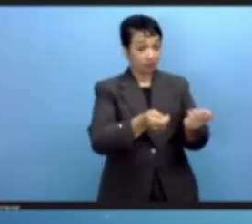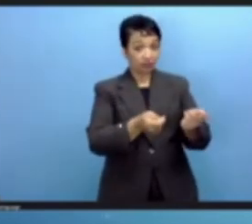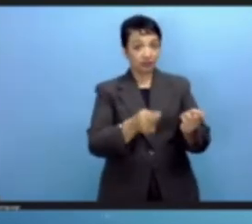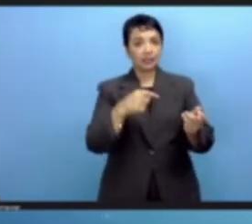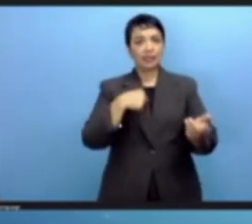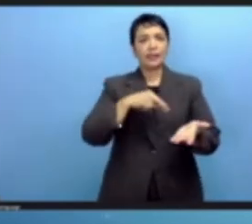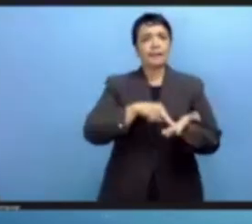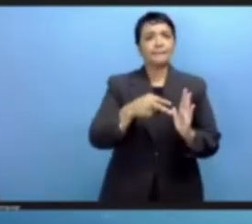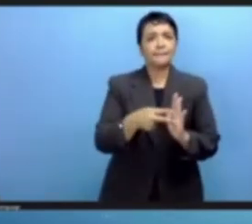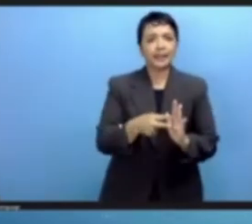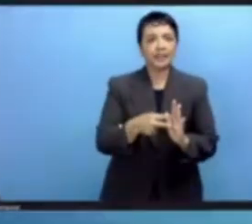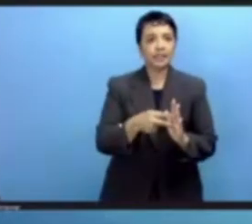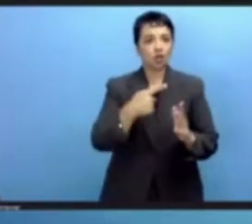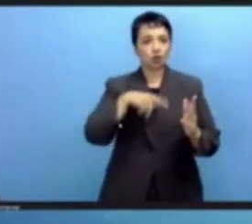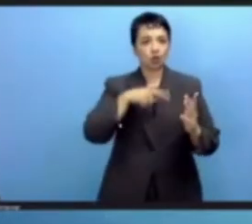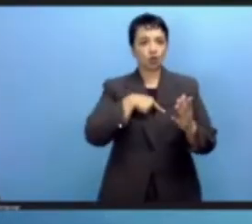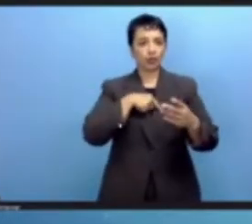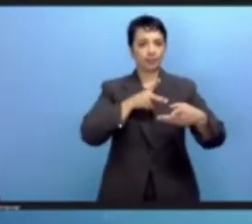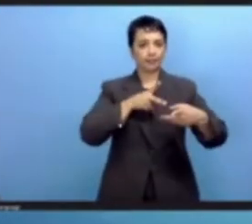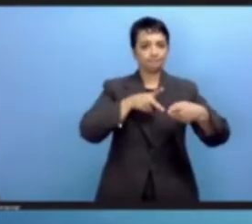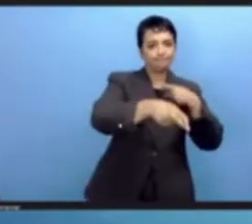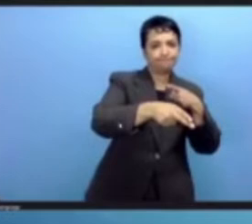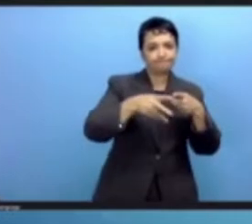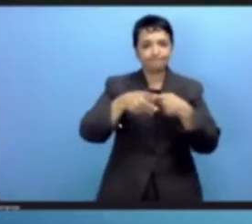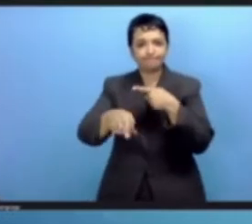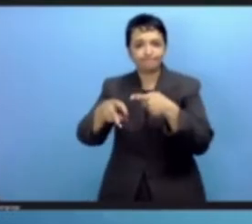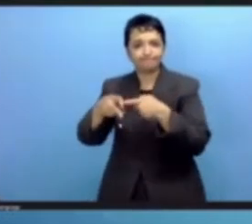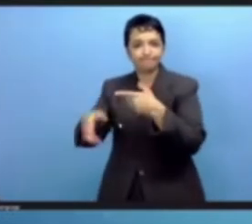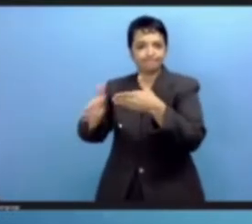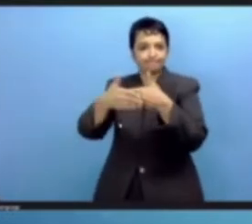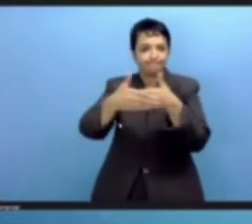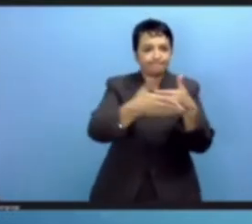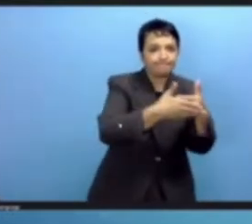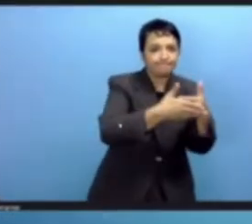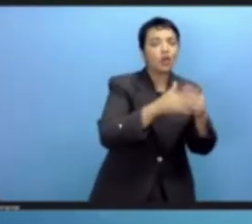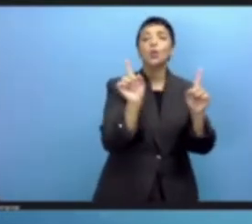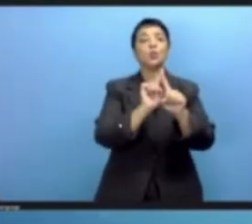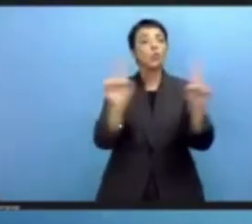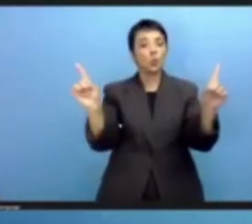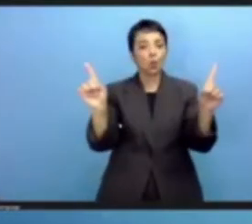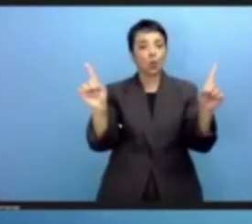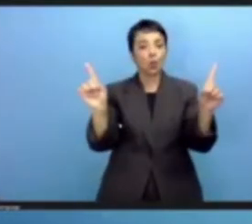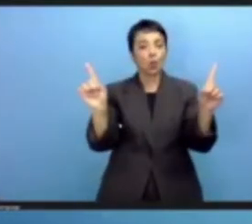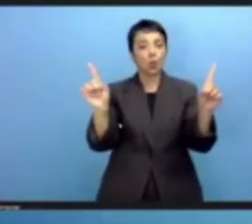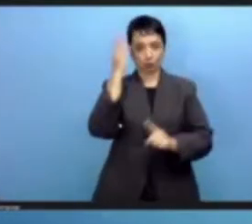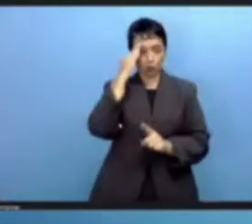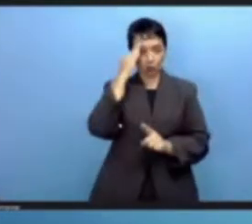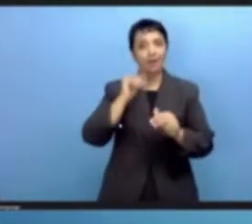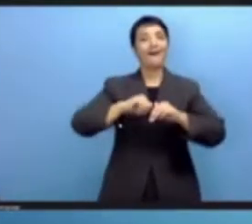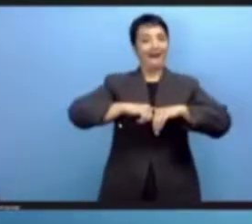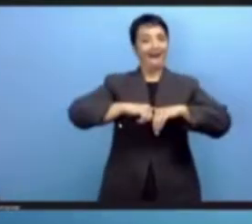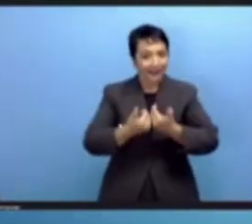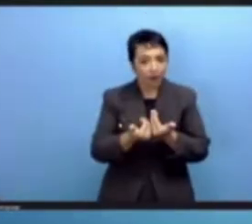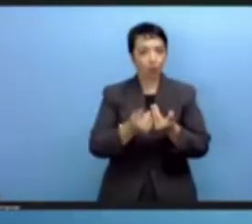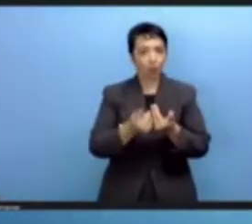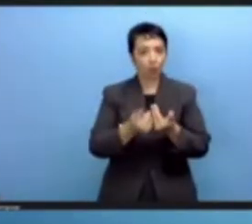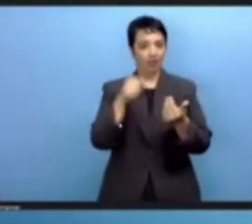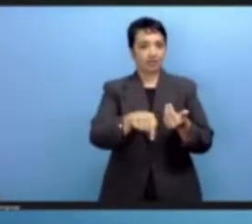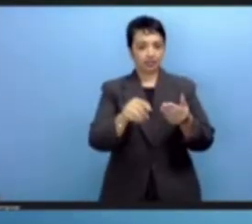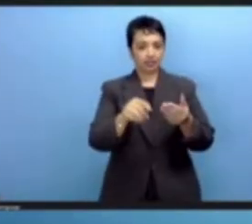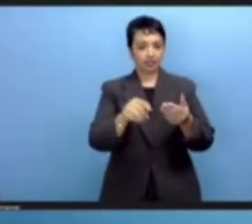censoring digital platforms. That's why I added how to regulate digital platforms to ensure